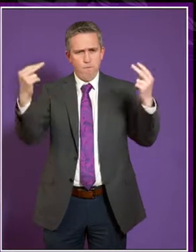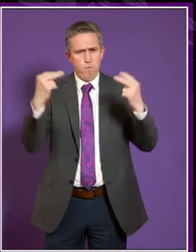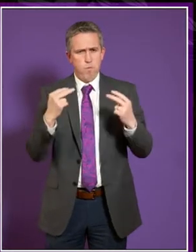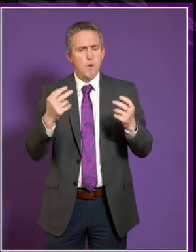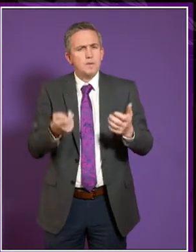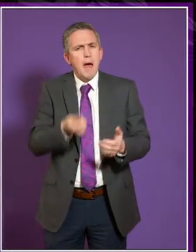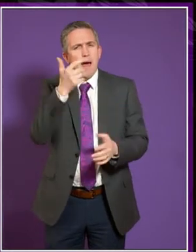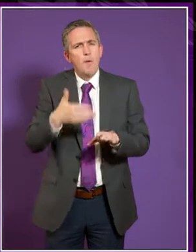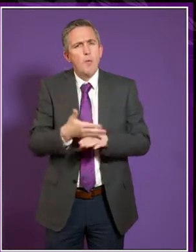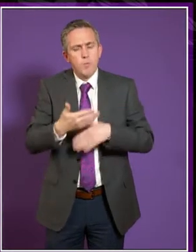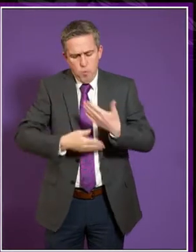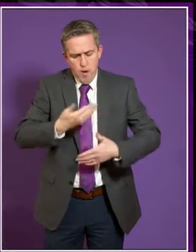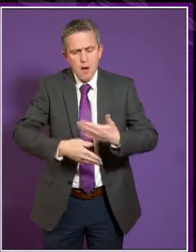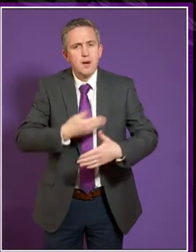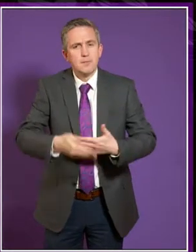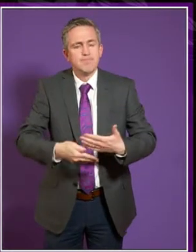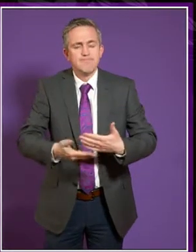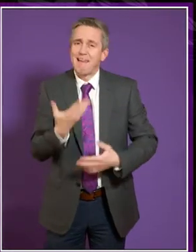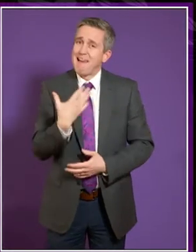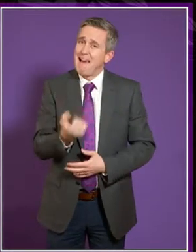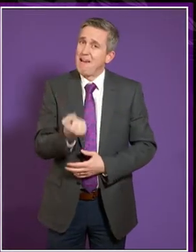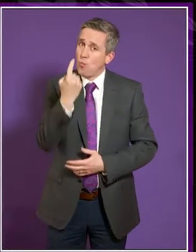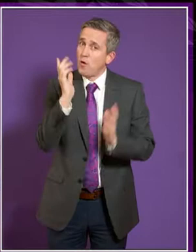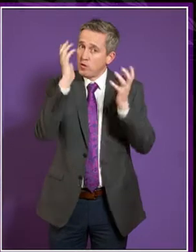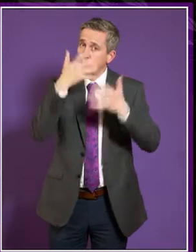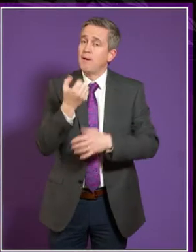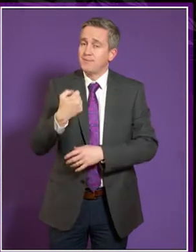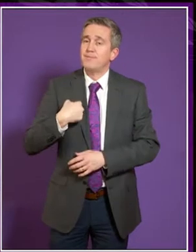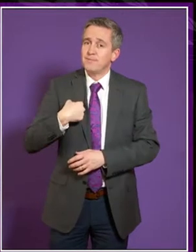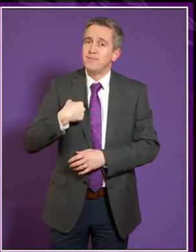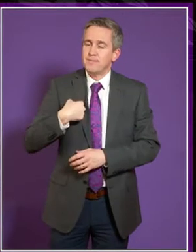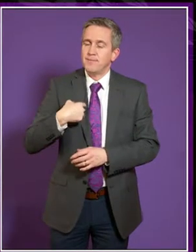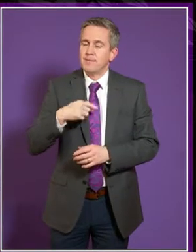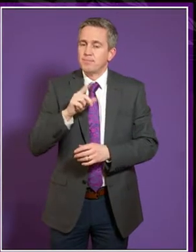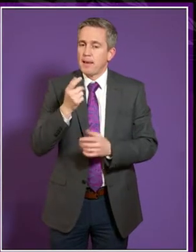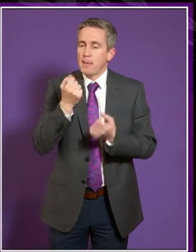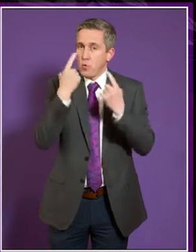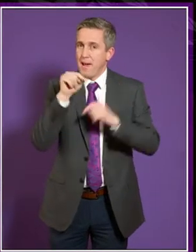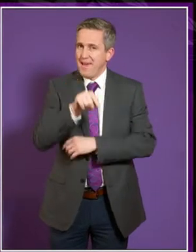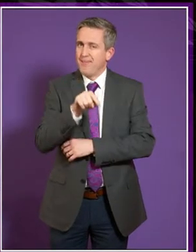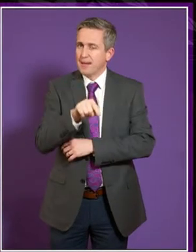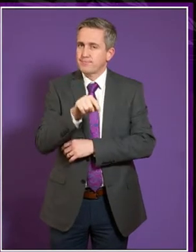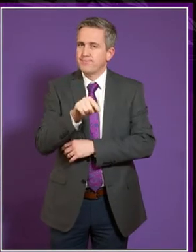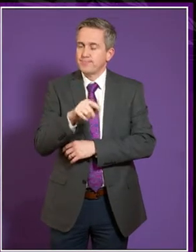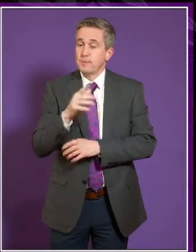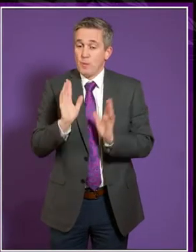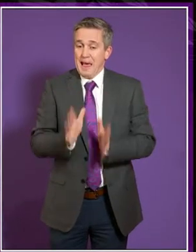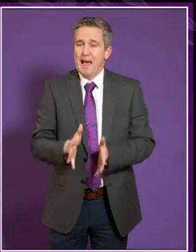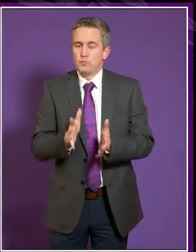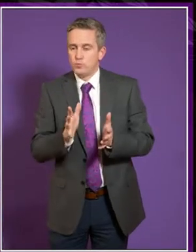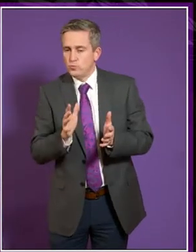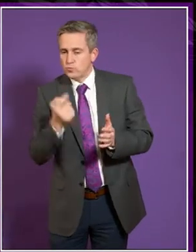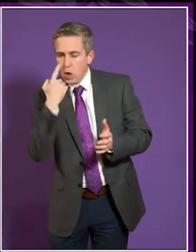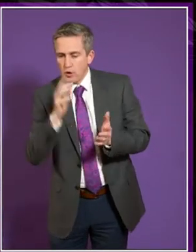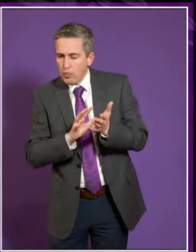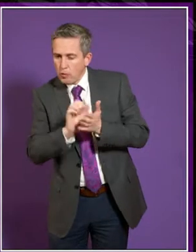work, because one of my concerns... I can see that, and I can also buy into the fact that we need to change the culture